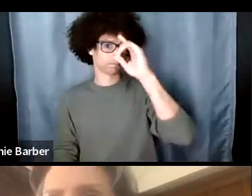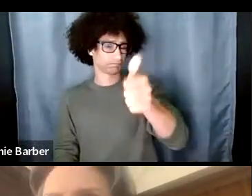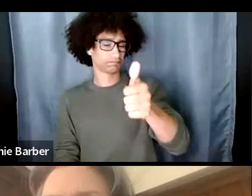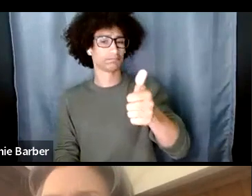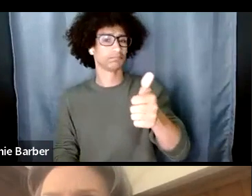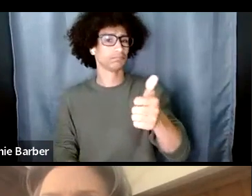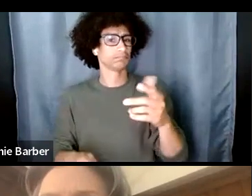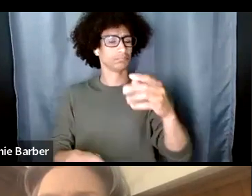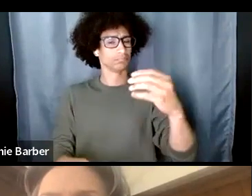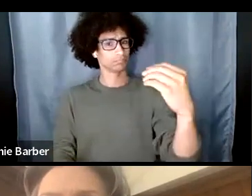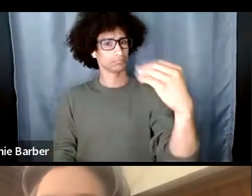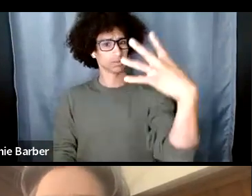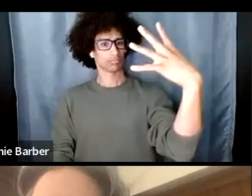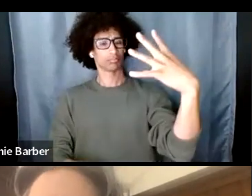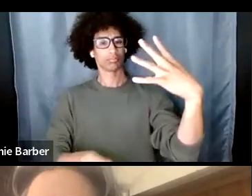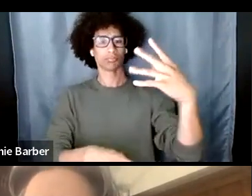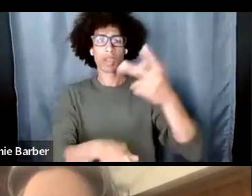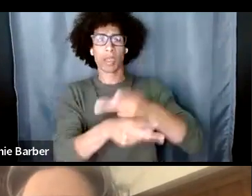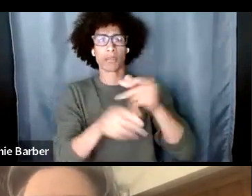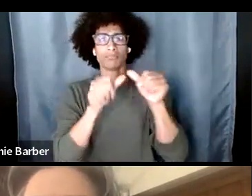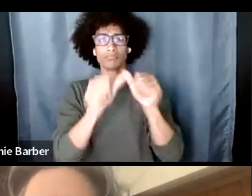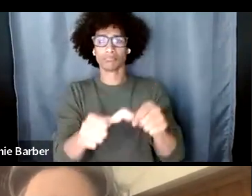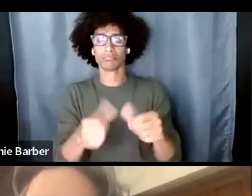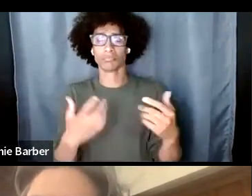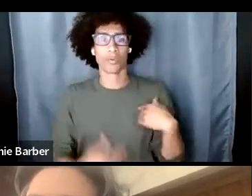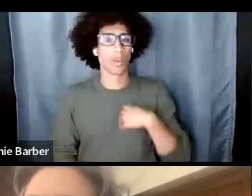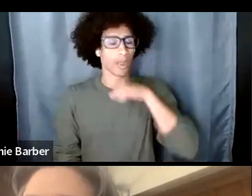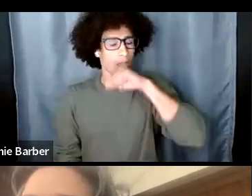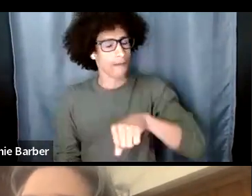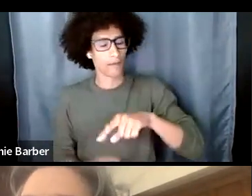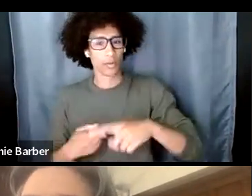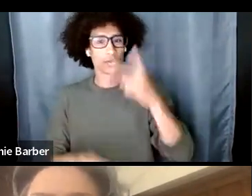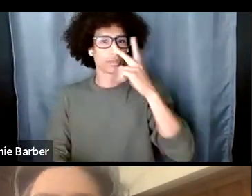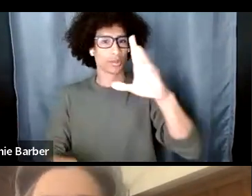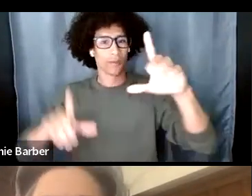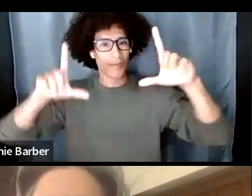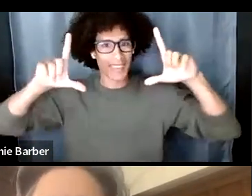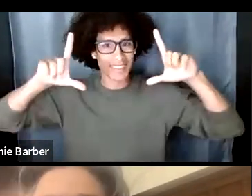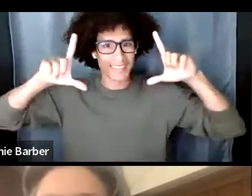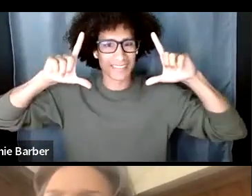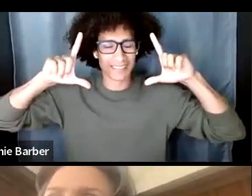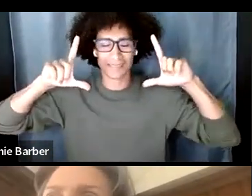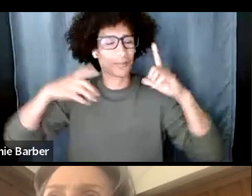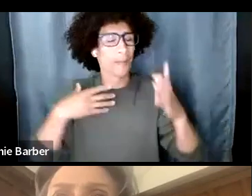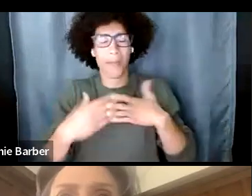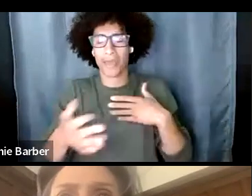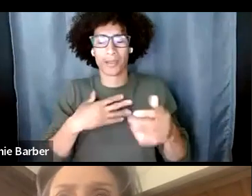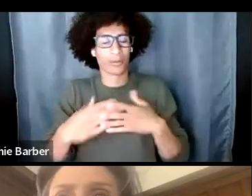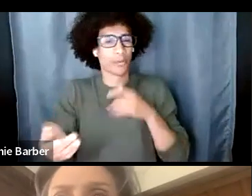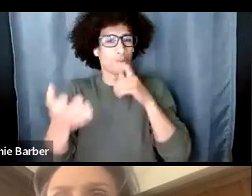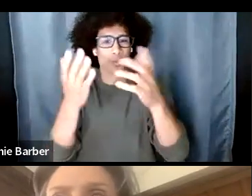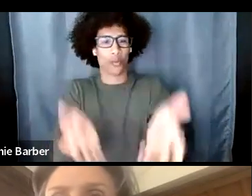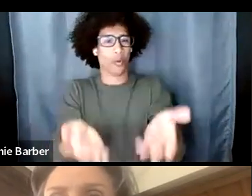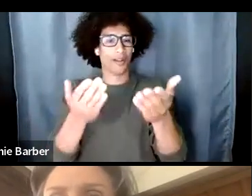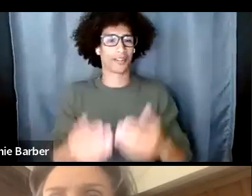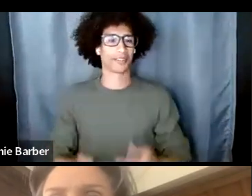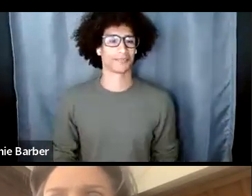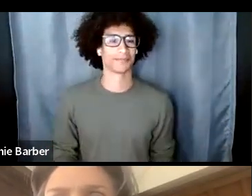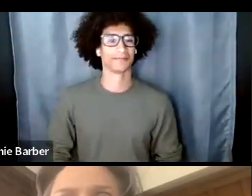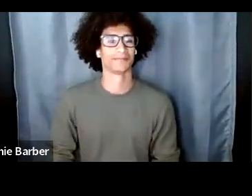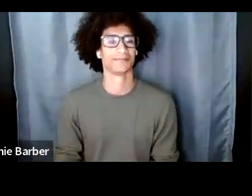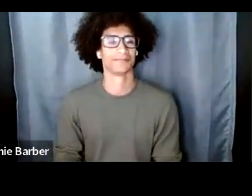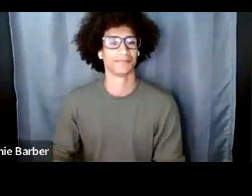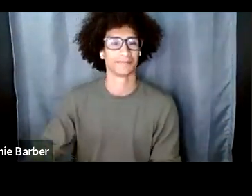free to keep your video on whatever makes you comfortable i would love to see your face doesn't matter where you are my goodness this is so amazing